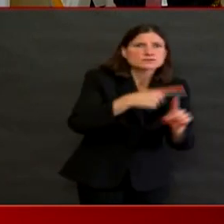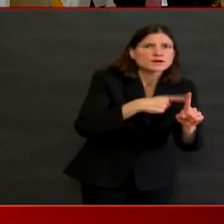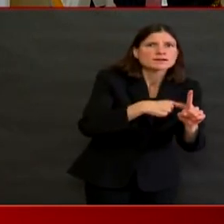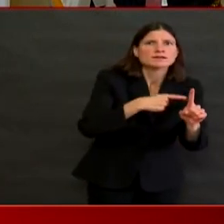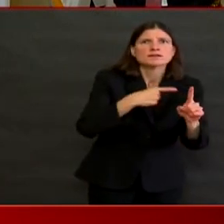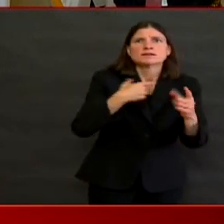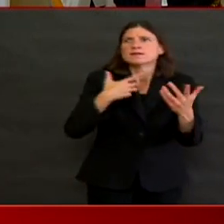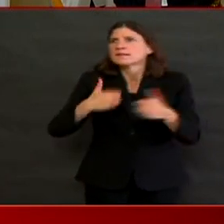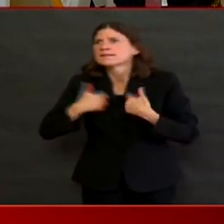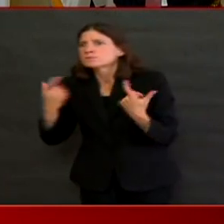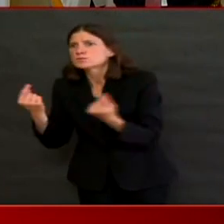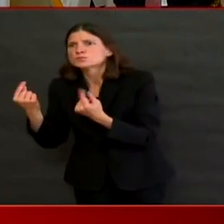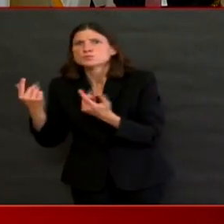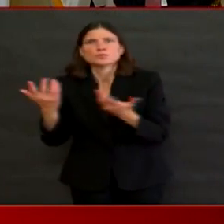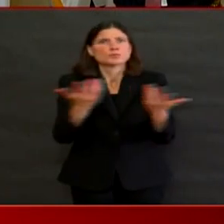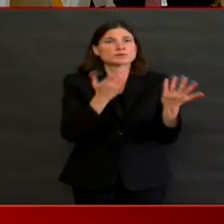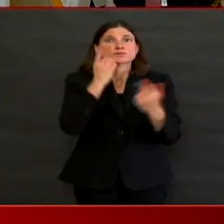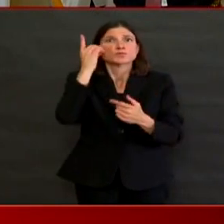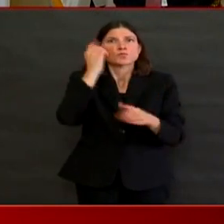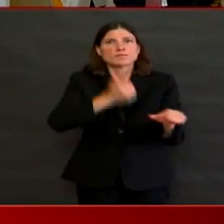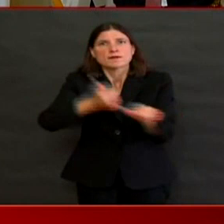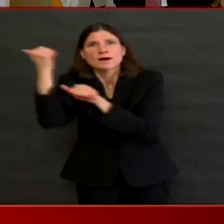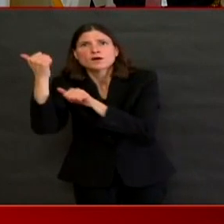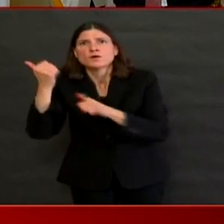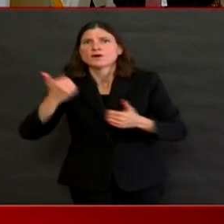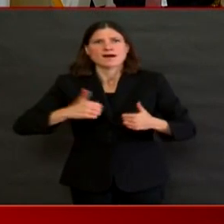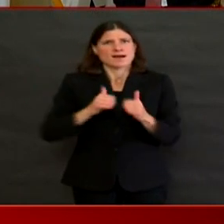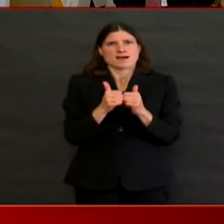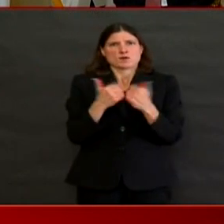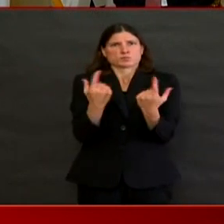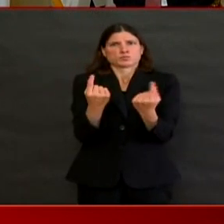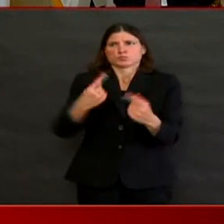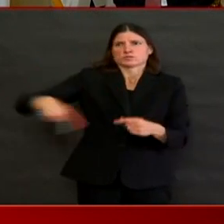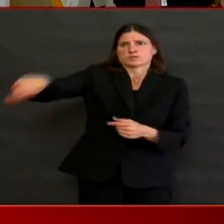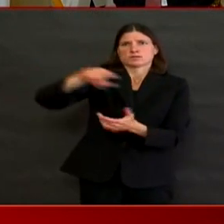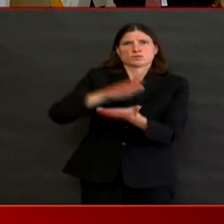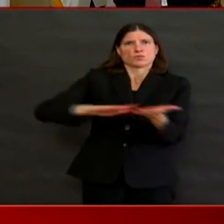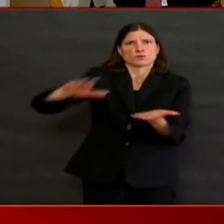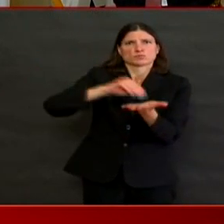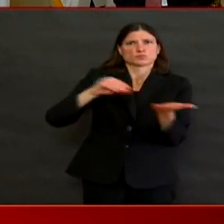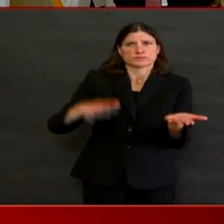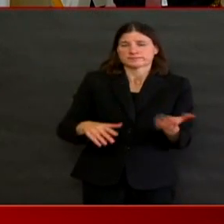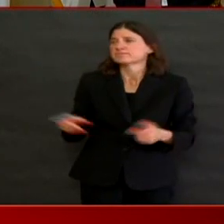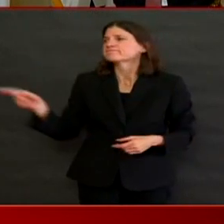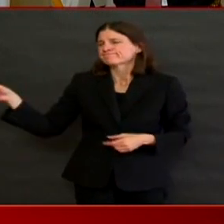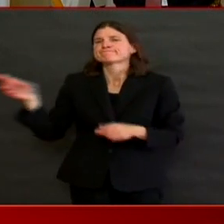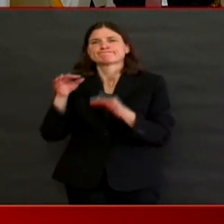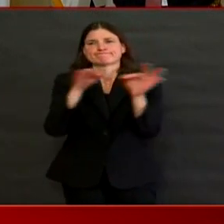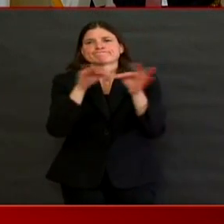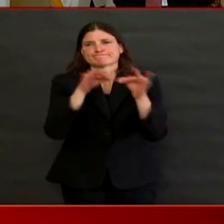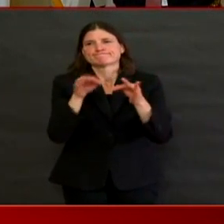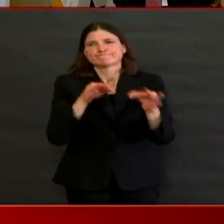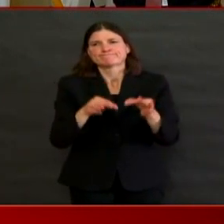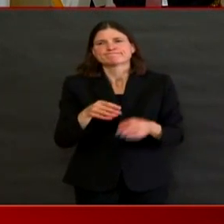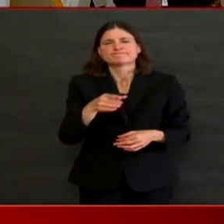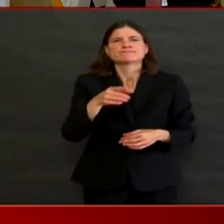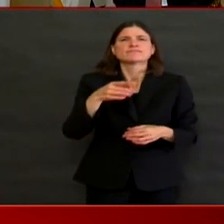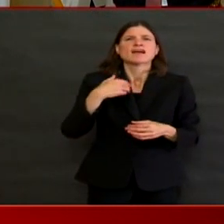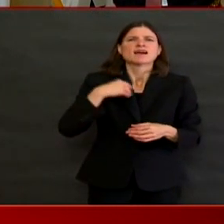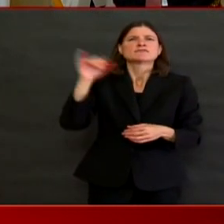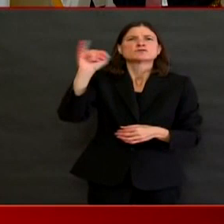At the moment, unemployment insurance, chances are you're eligible for it. I want to remind everybody, as of